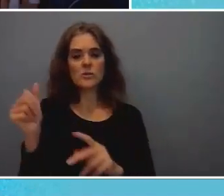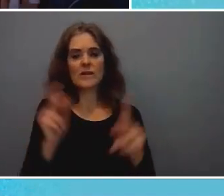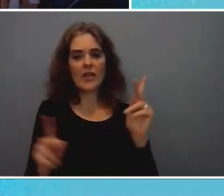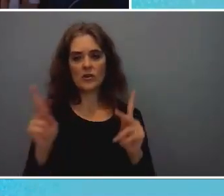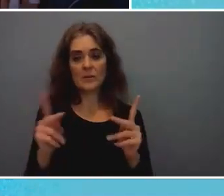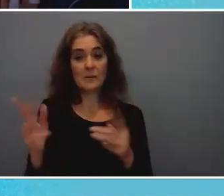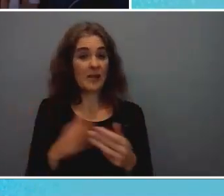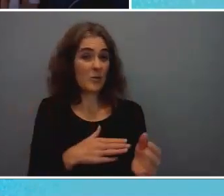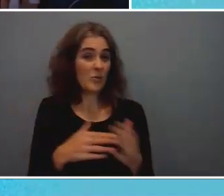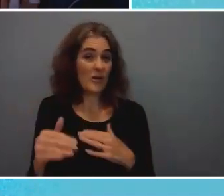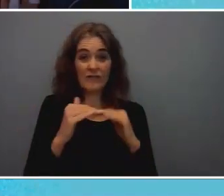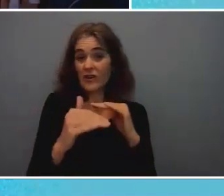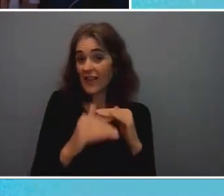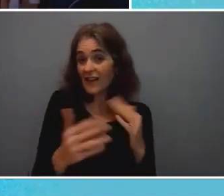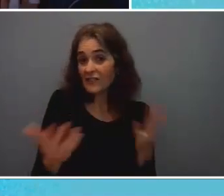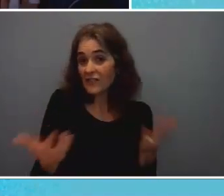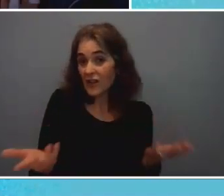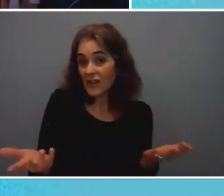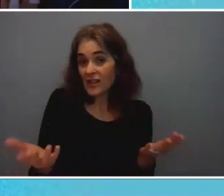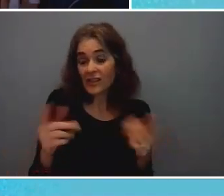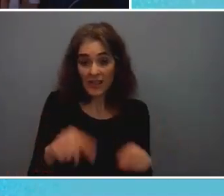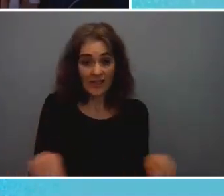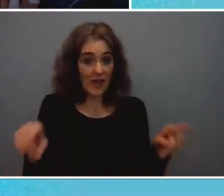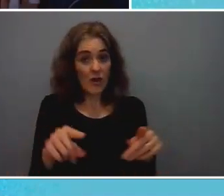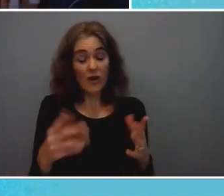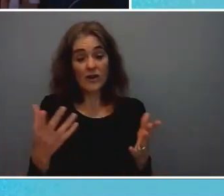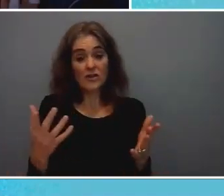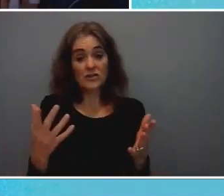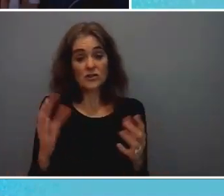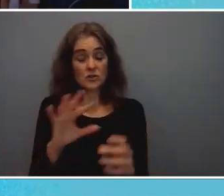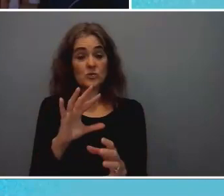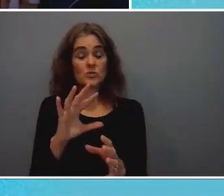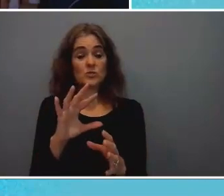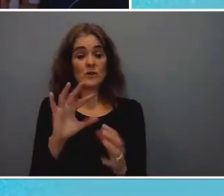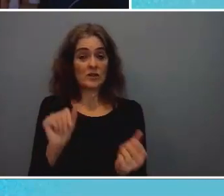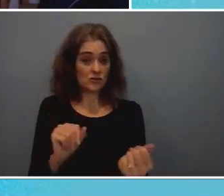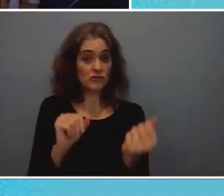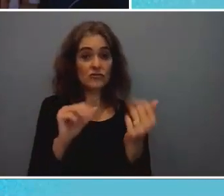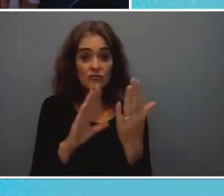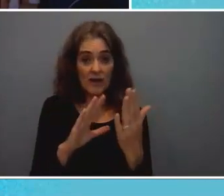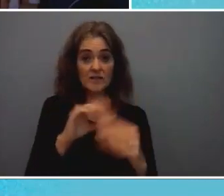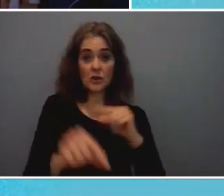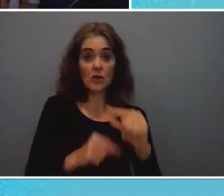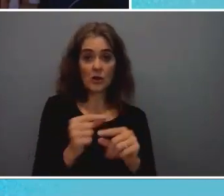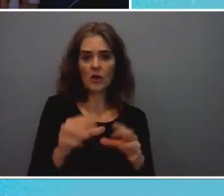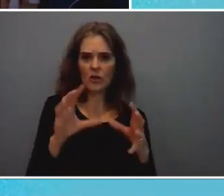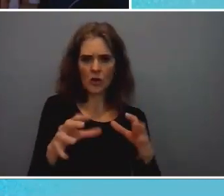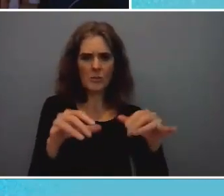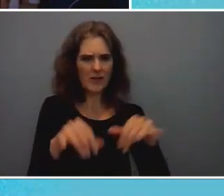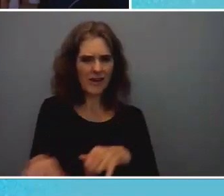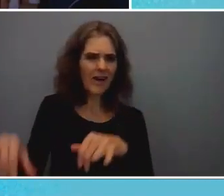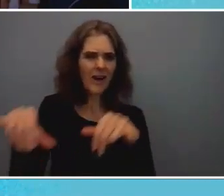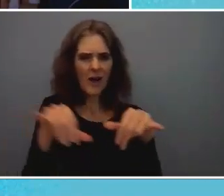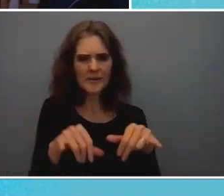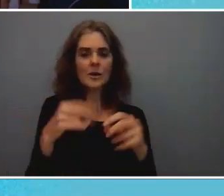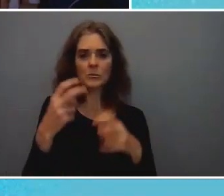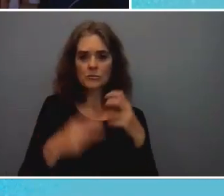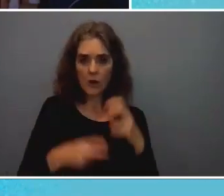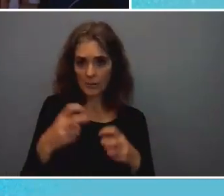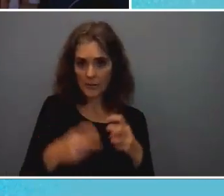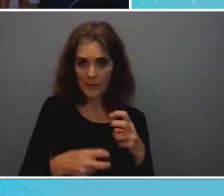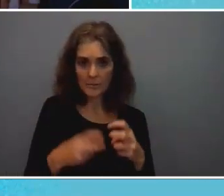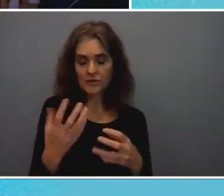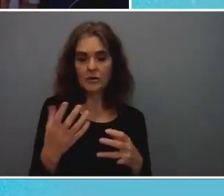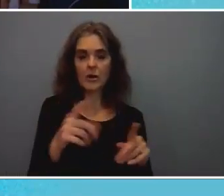whatever level of cities they were there were to tackle uh global common problems that are global but that means